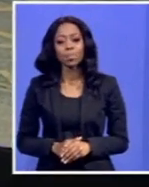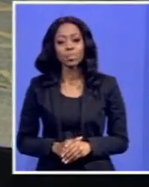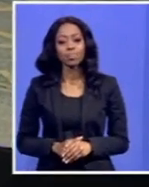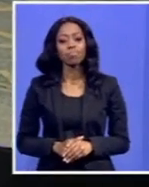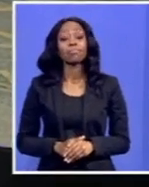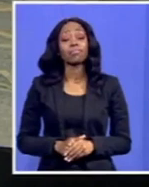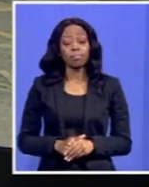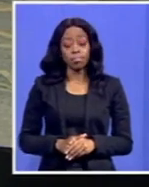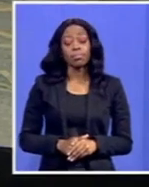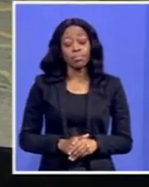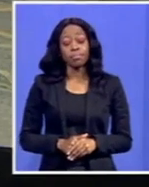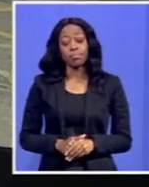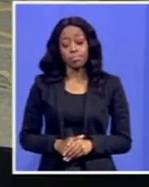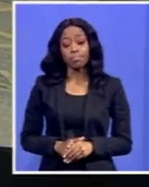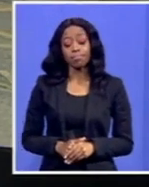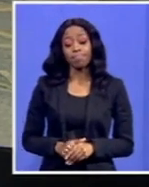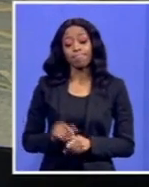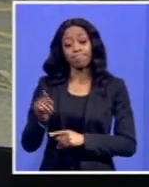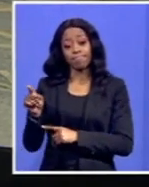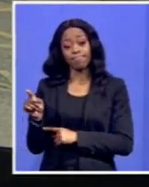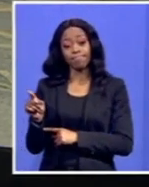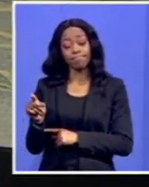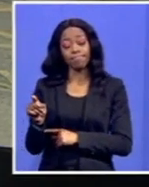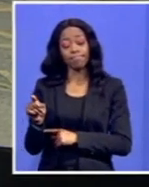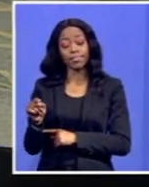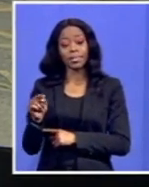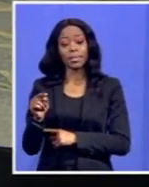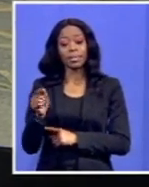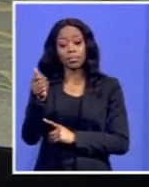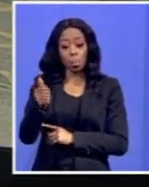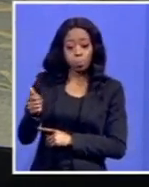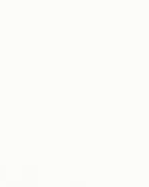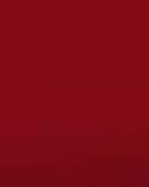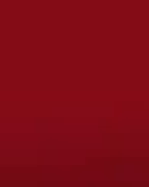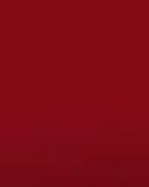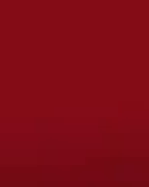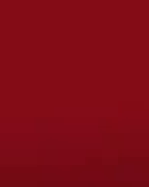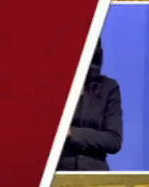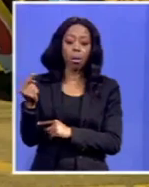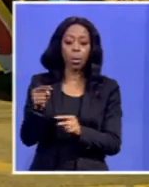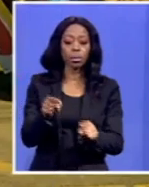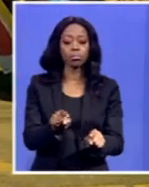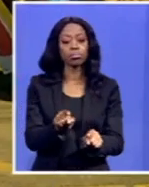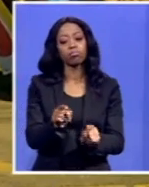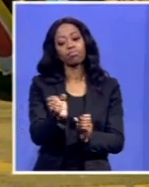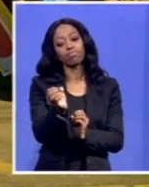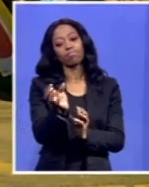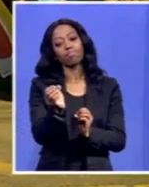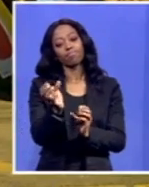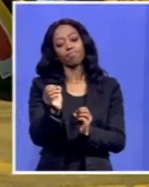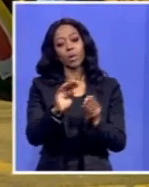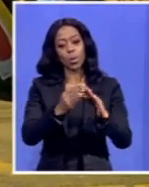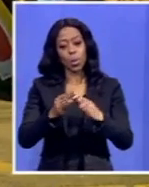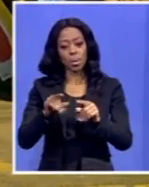Yes, General Rodzani Mapanya will be here just shortly to brief the media and the public